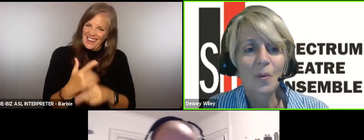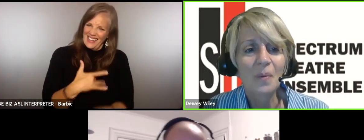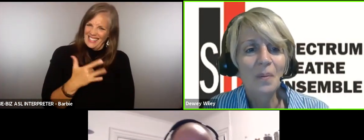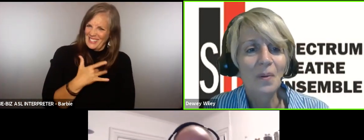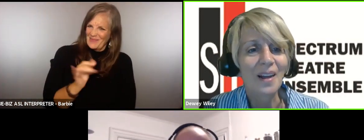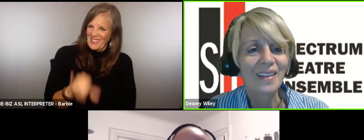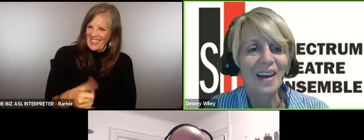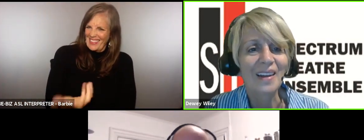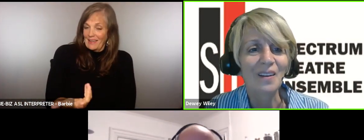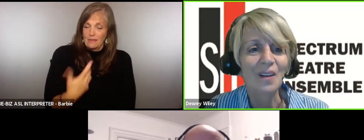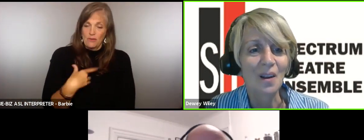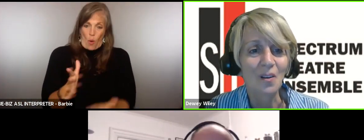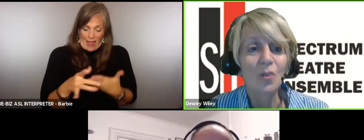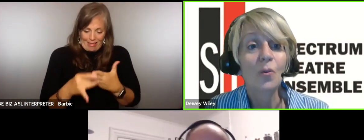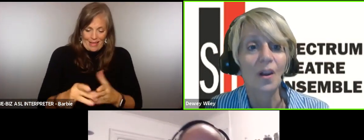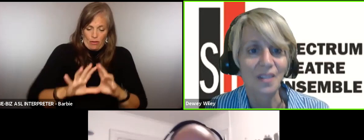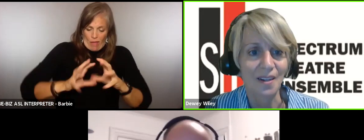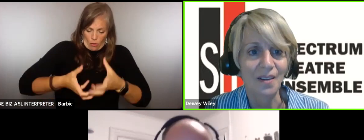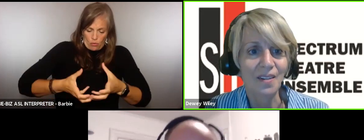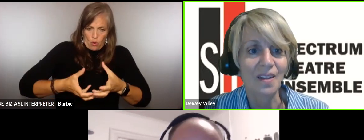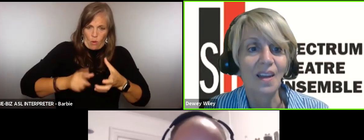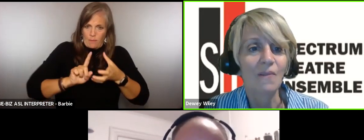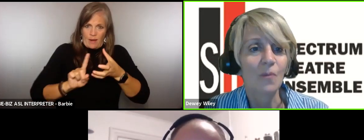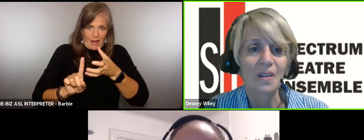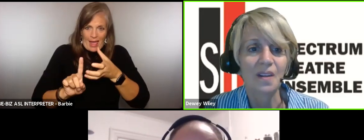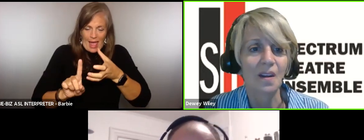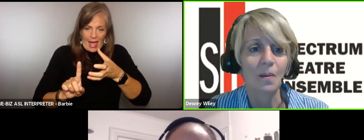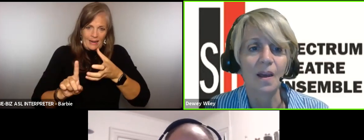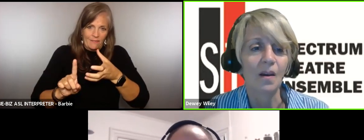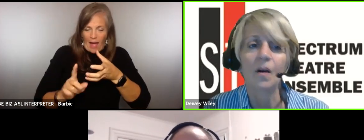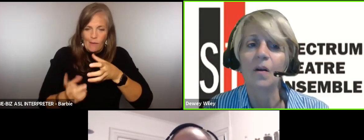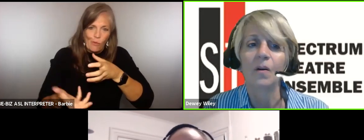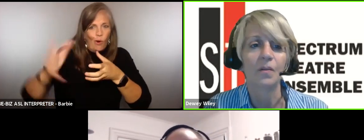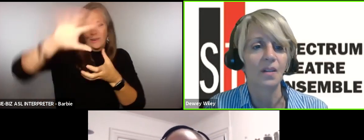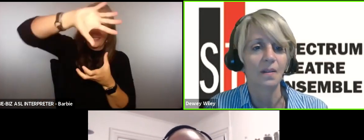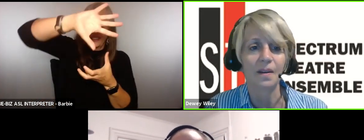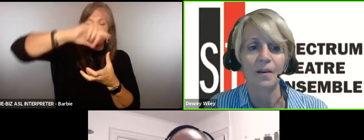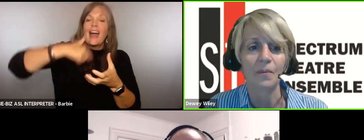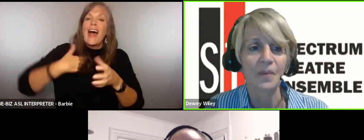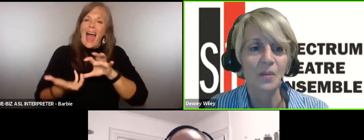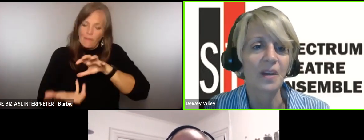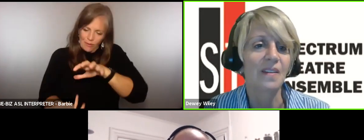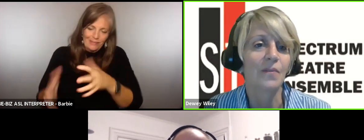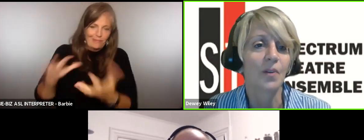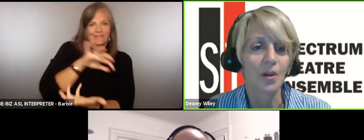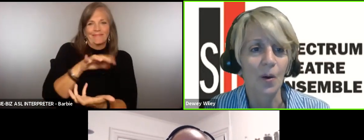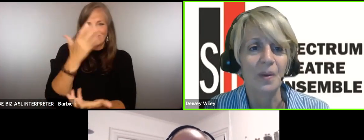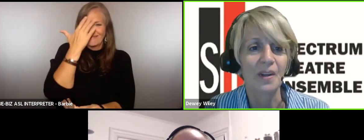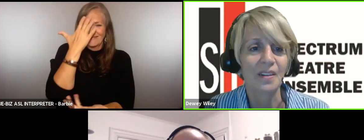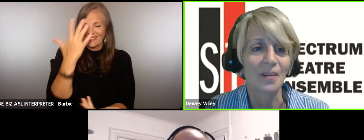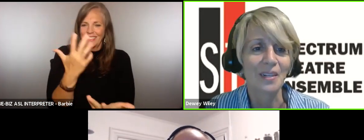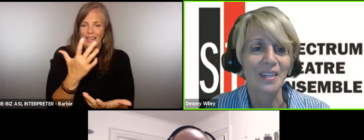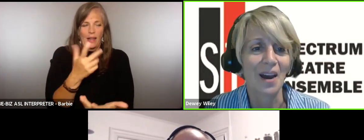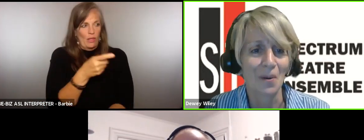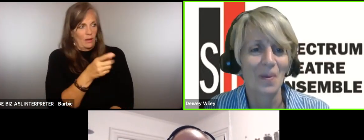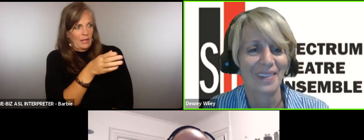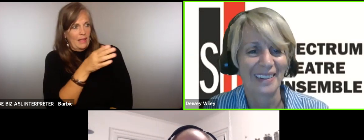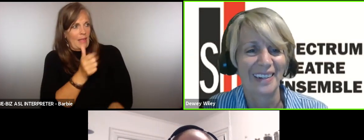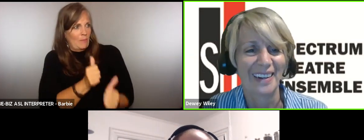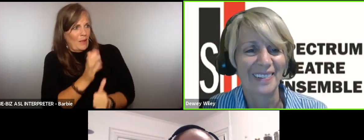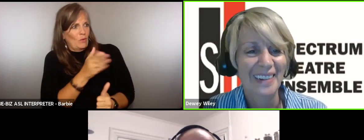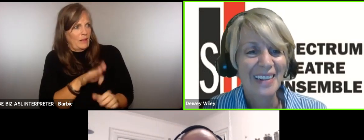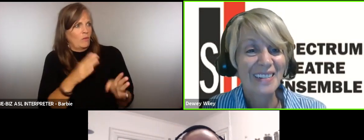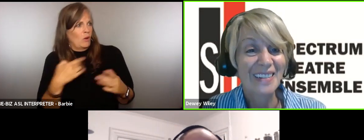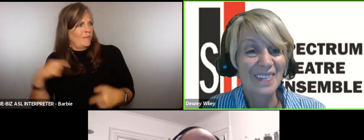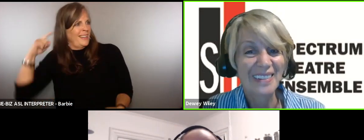leading a group of people like that and you're on tilt then everybody's going to like oh this you know this play is never going to open it's going to be terrible